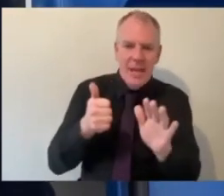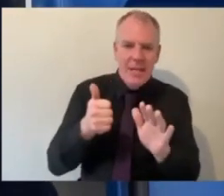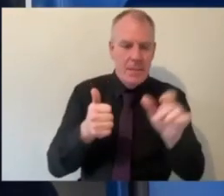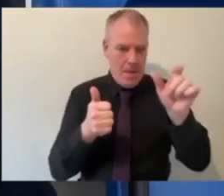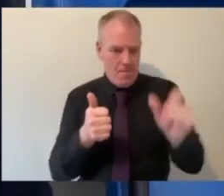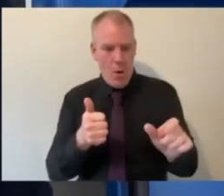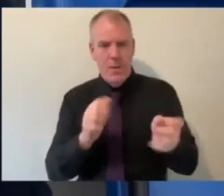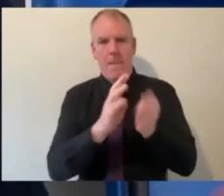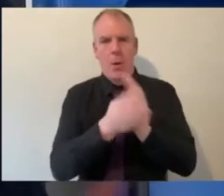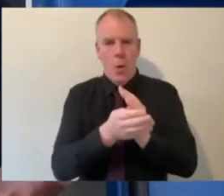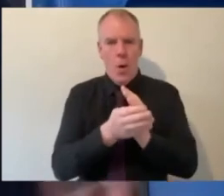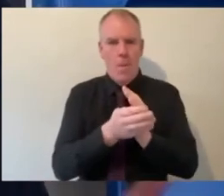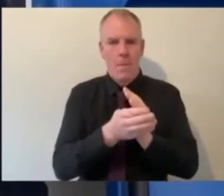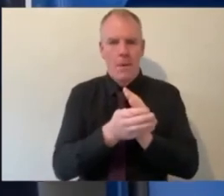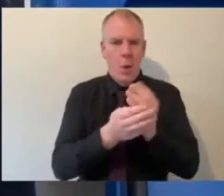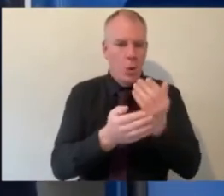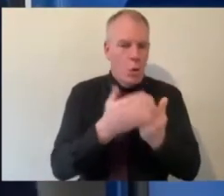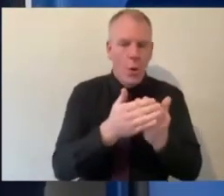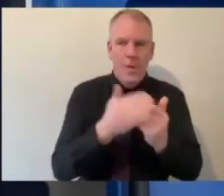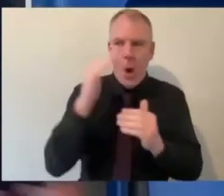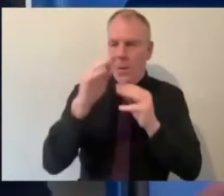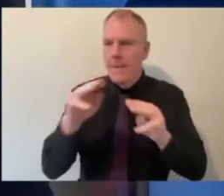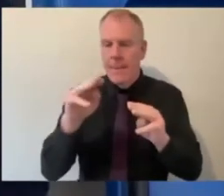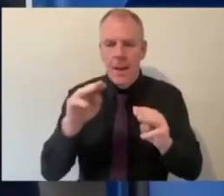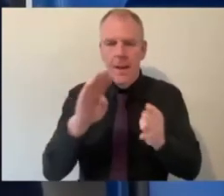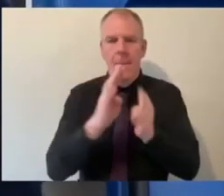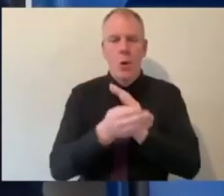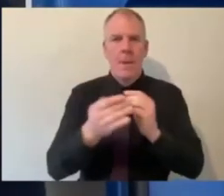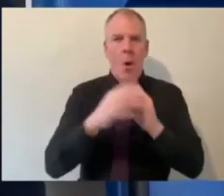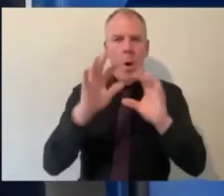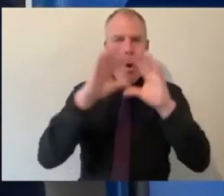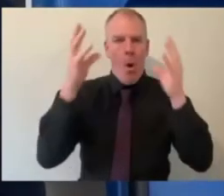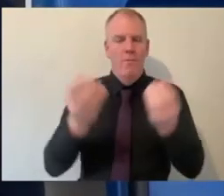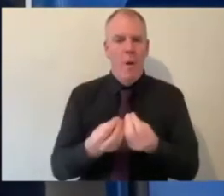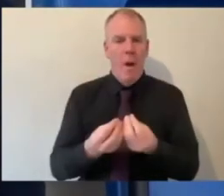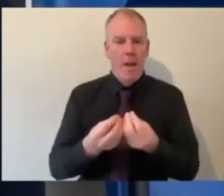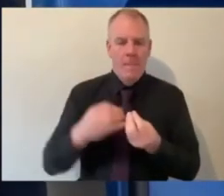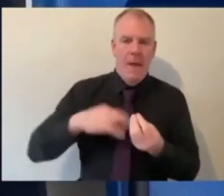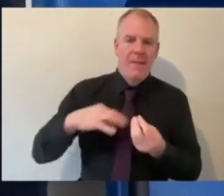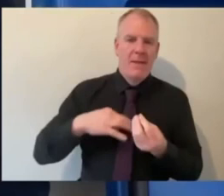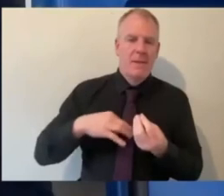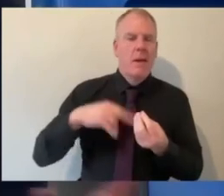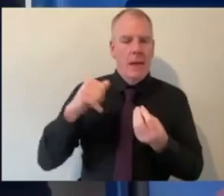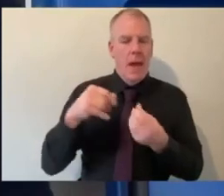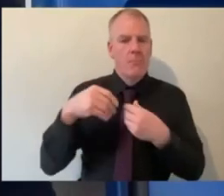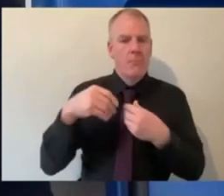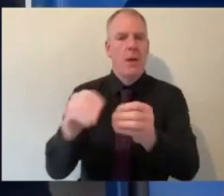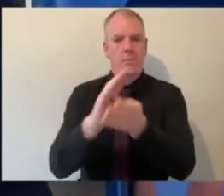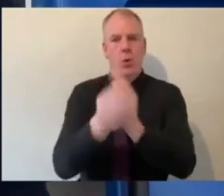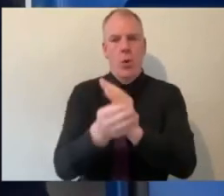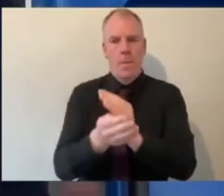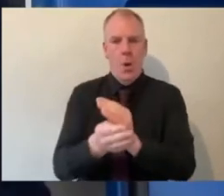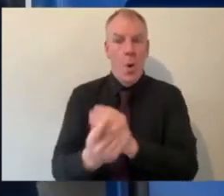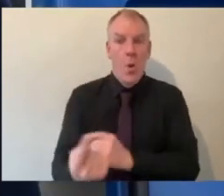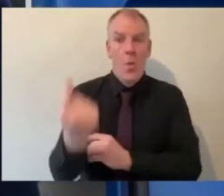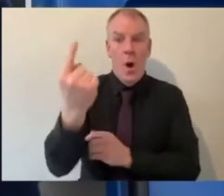as the youth or the older person in a more holistic sense and they can then go on to either just get involved